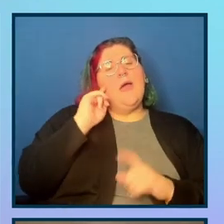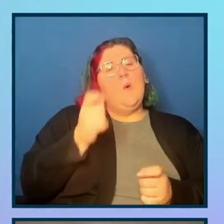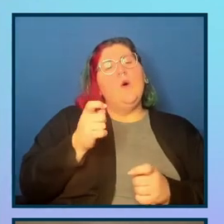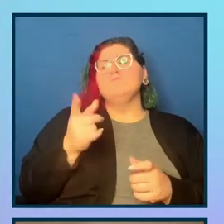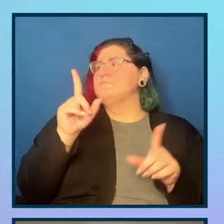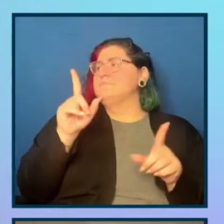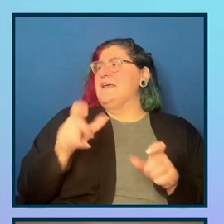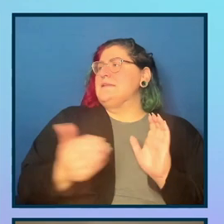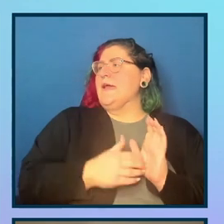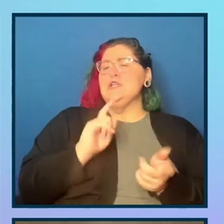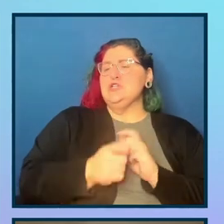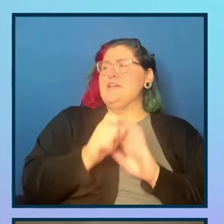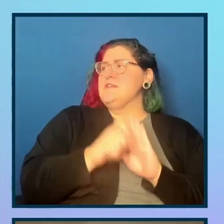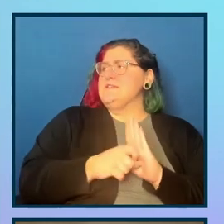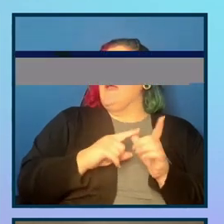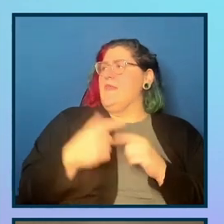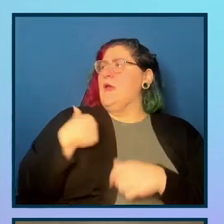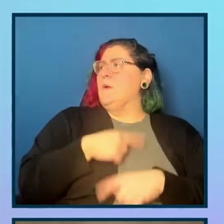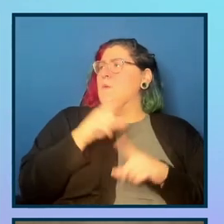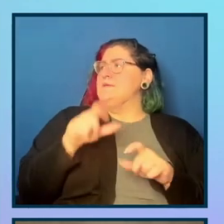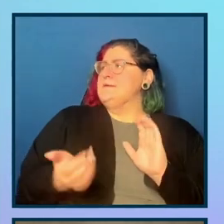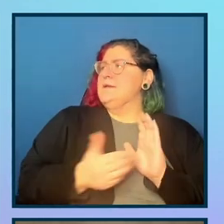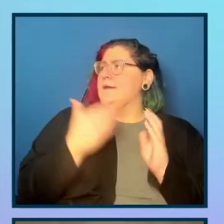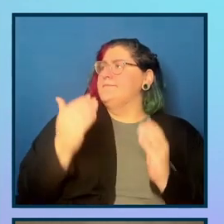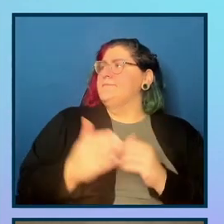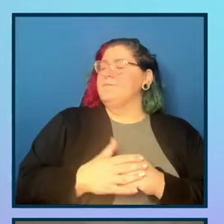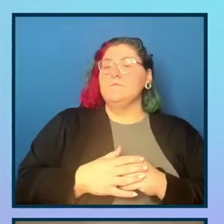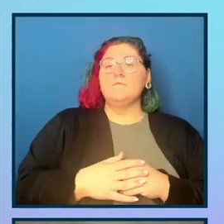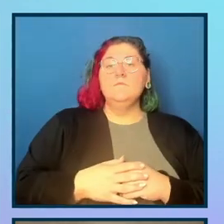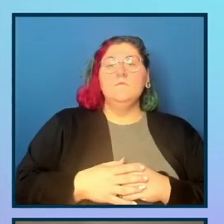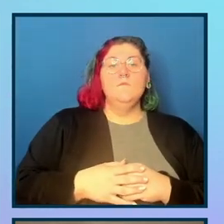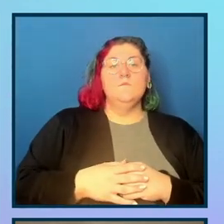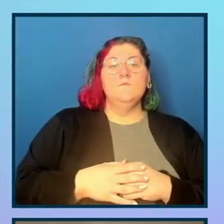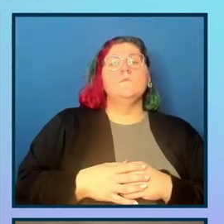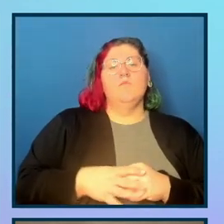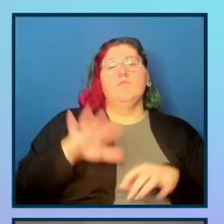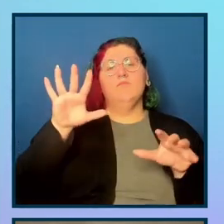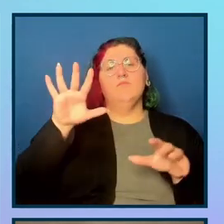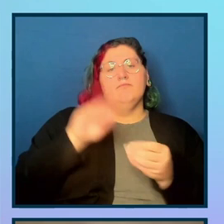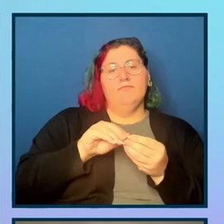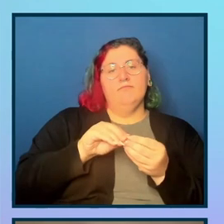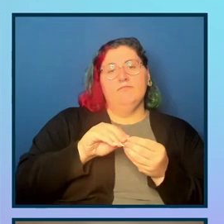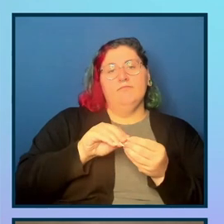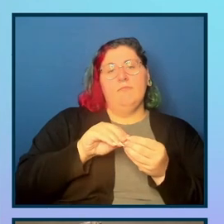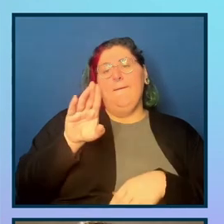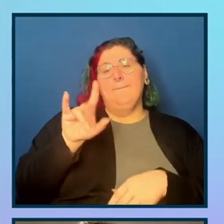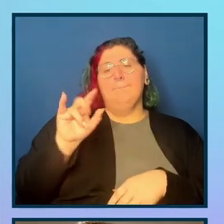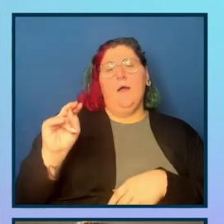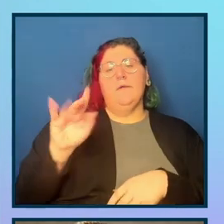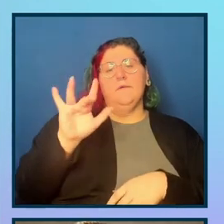test it again. So I'm going to collapse the individual, um, button, click check again. Um, once again, it's saying,